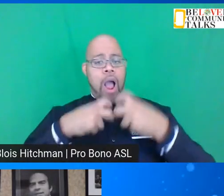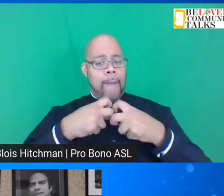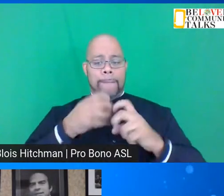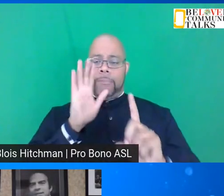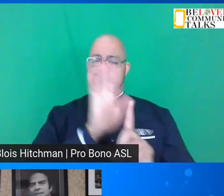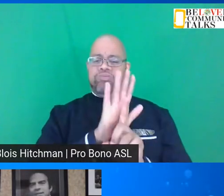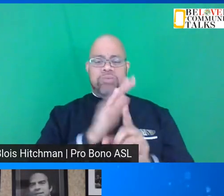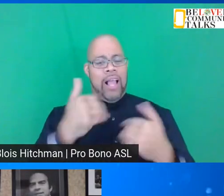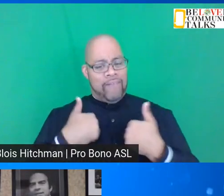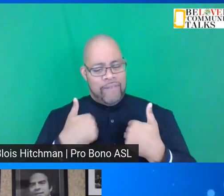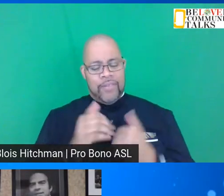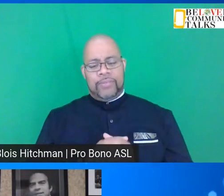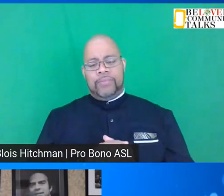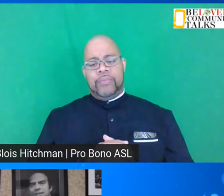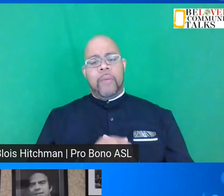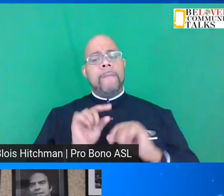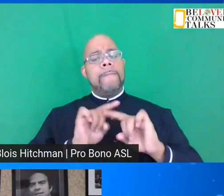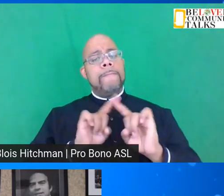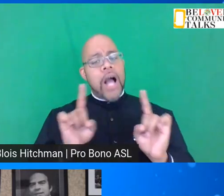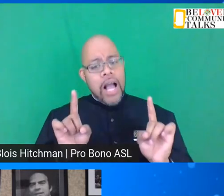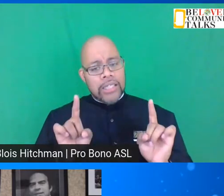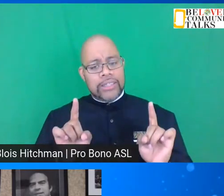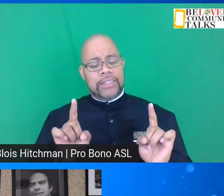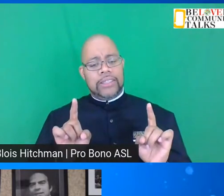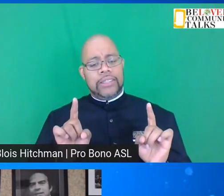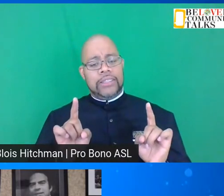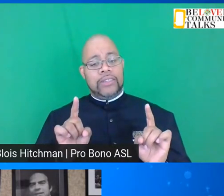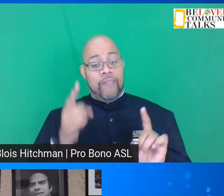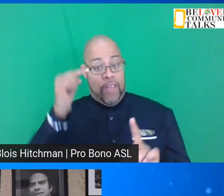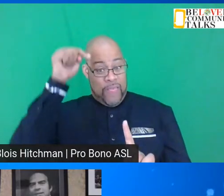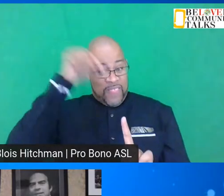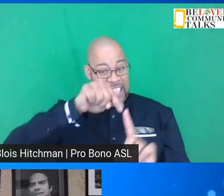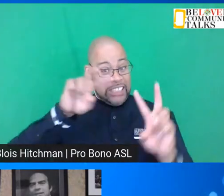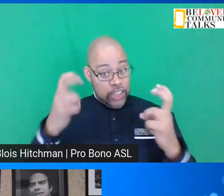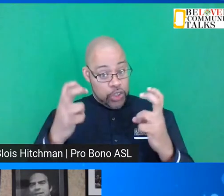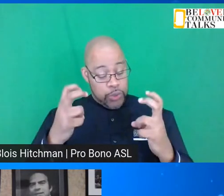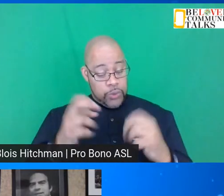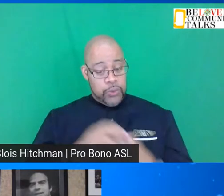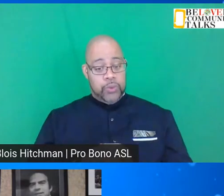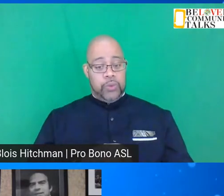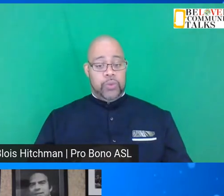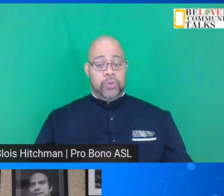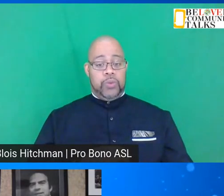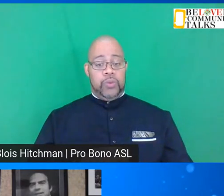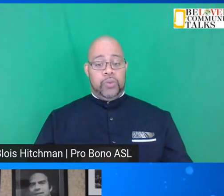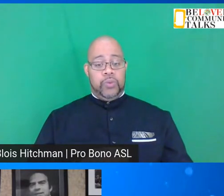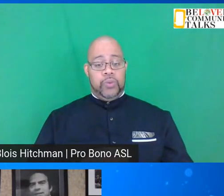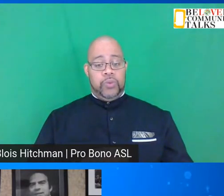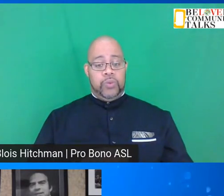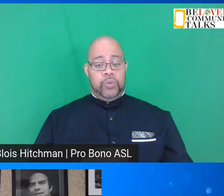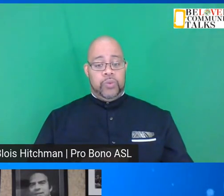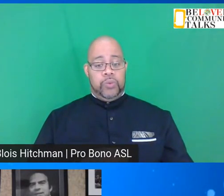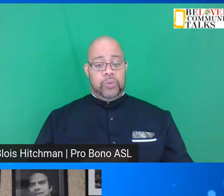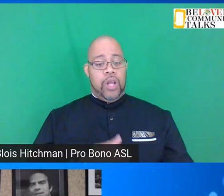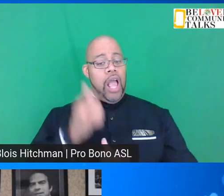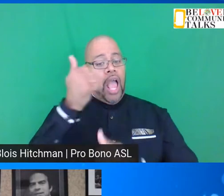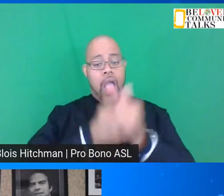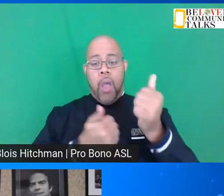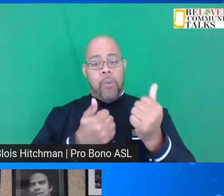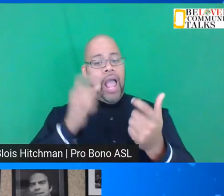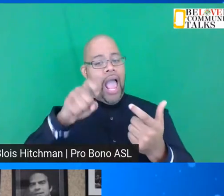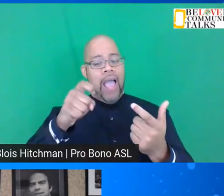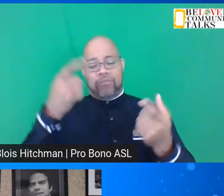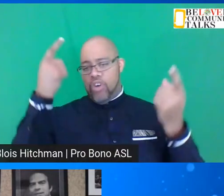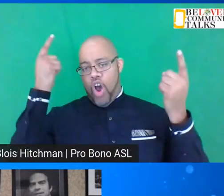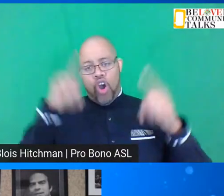own right. But on this, everybody had to be of